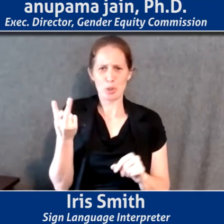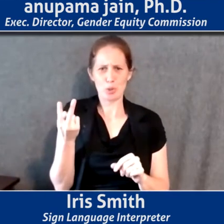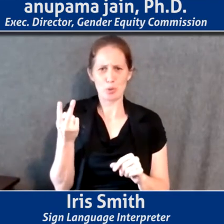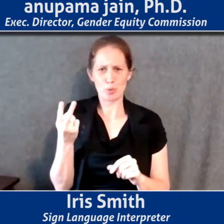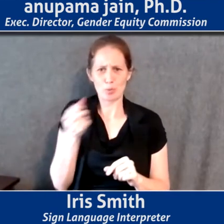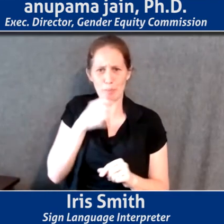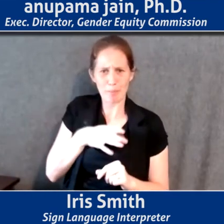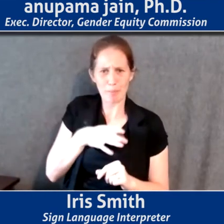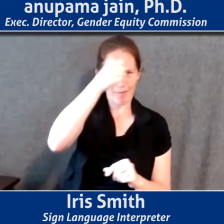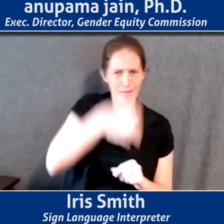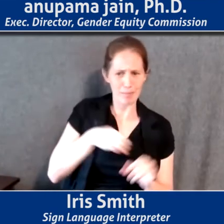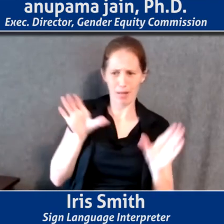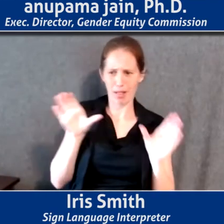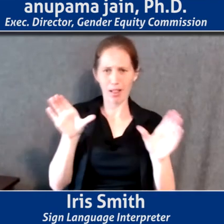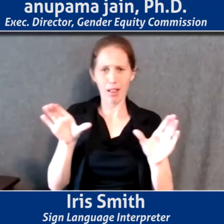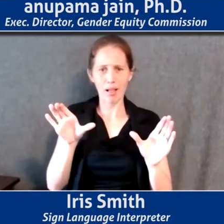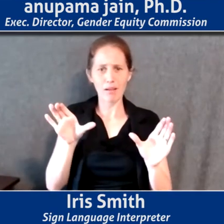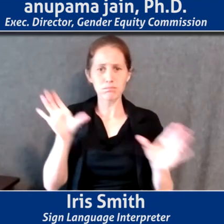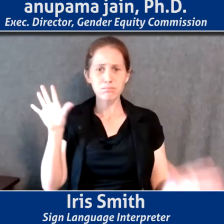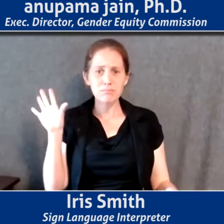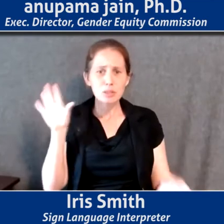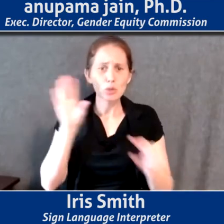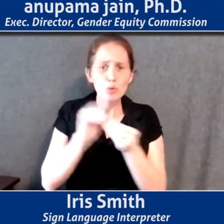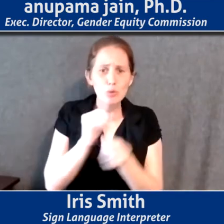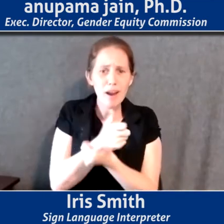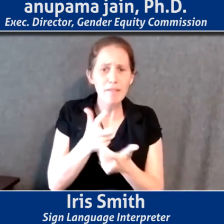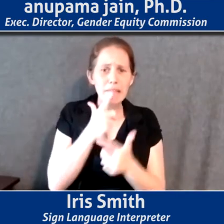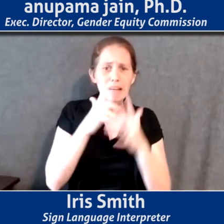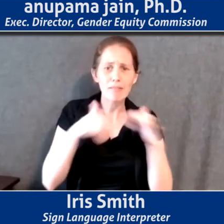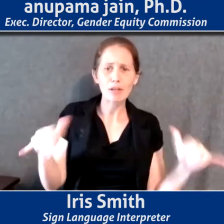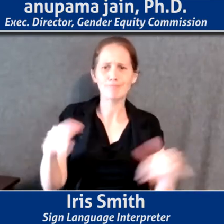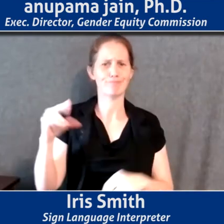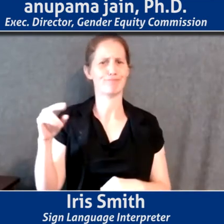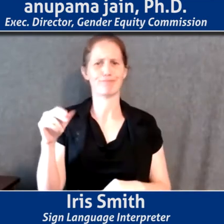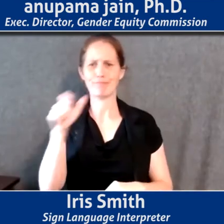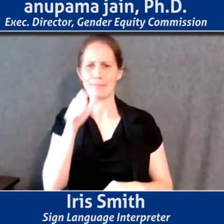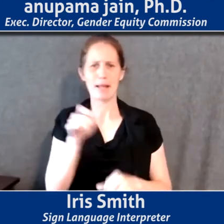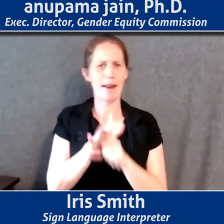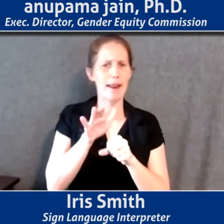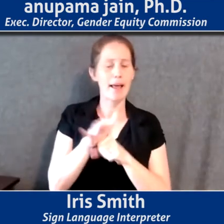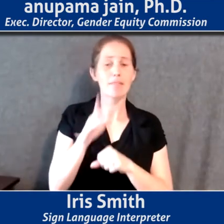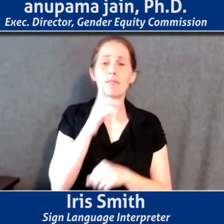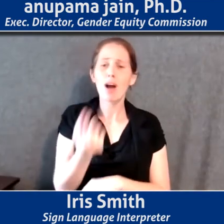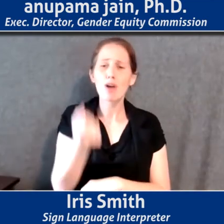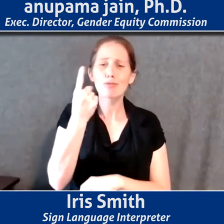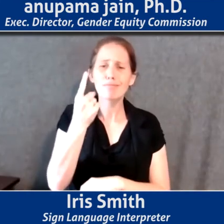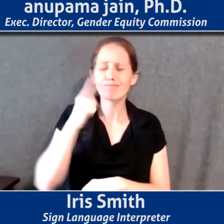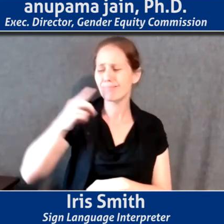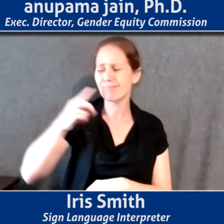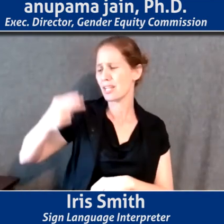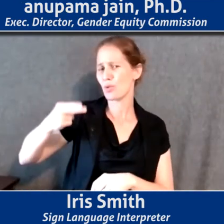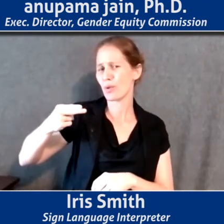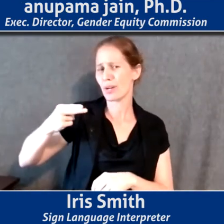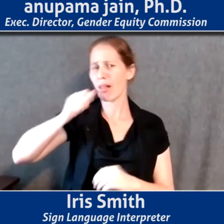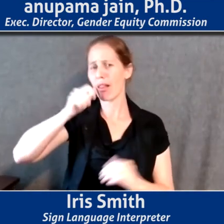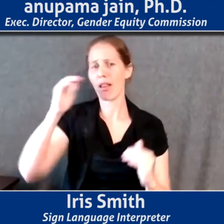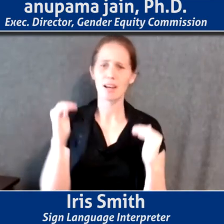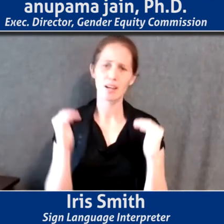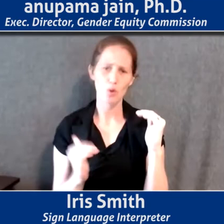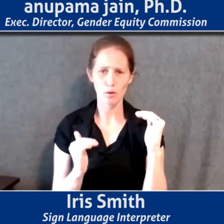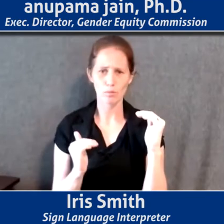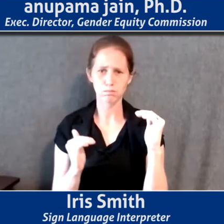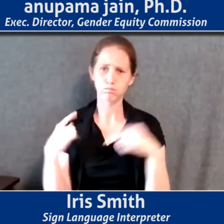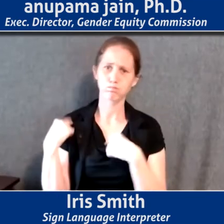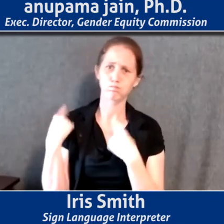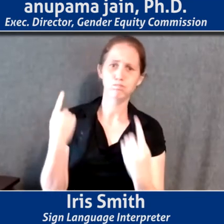capture gender diversity. We also have historical inequalities. So,